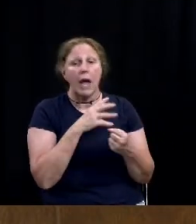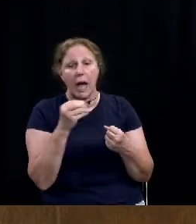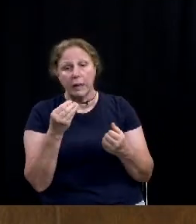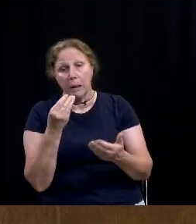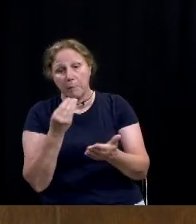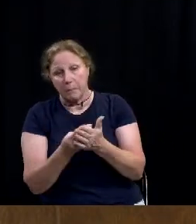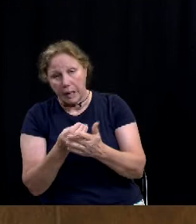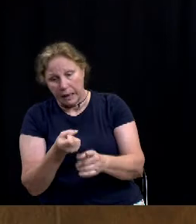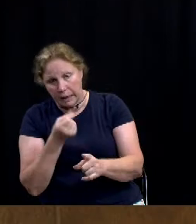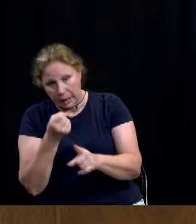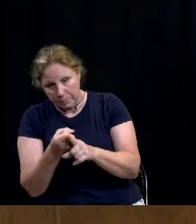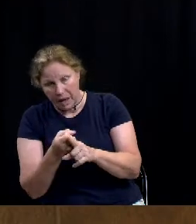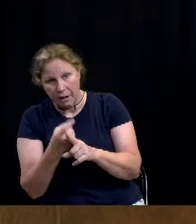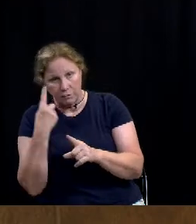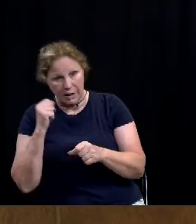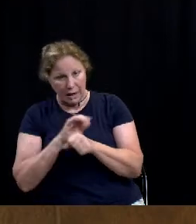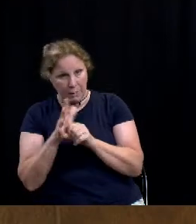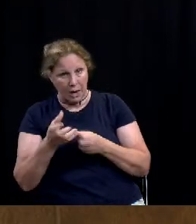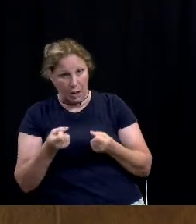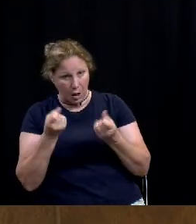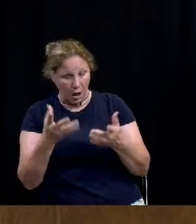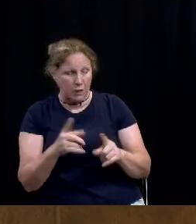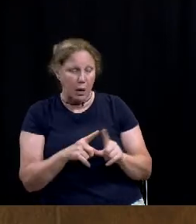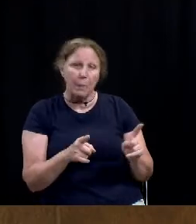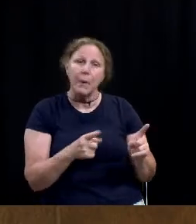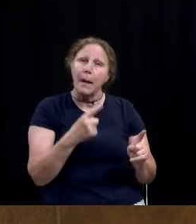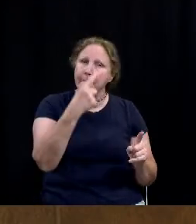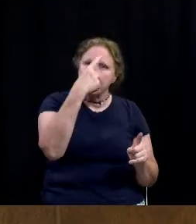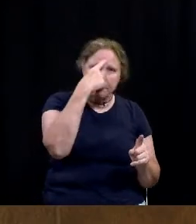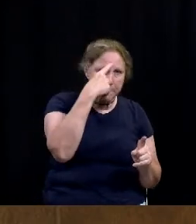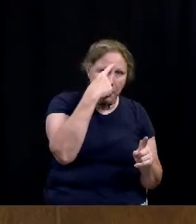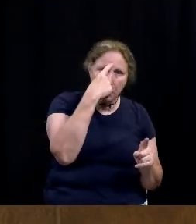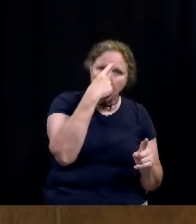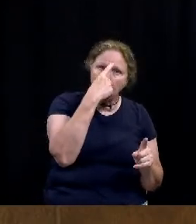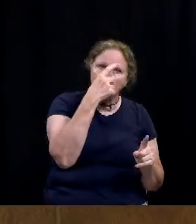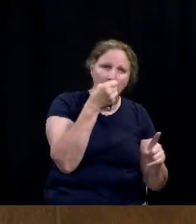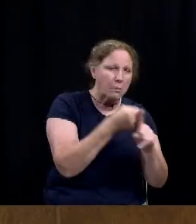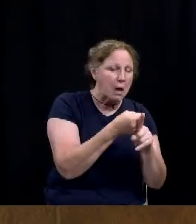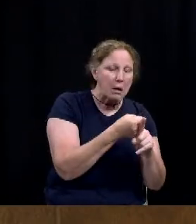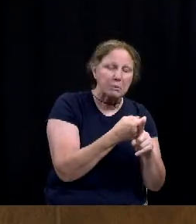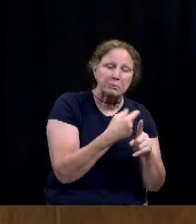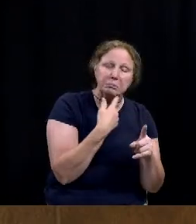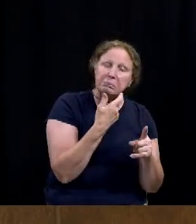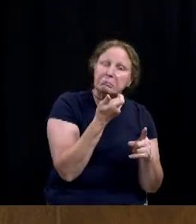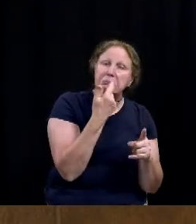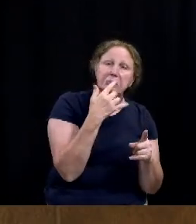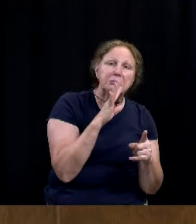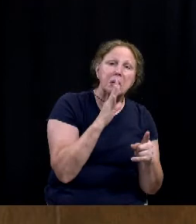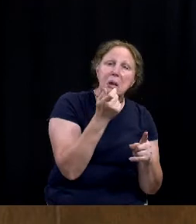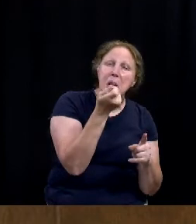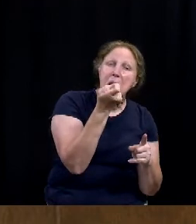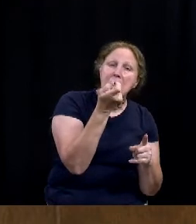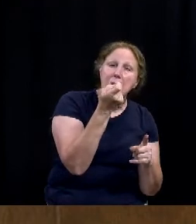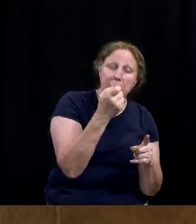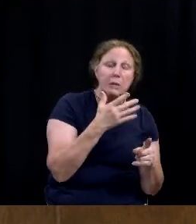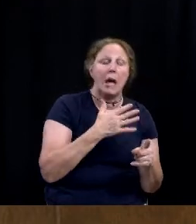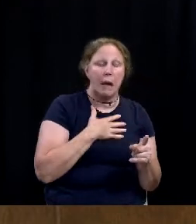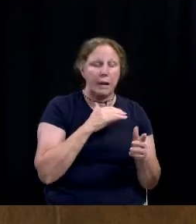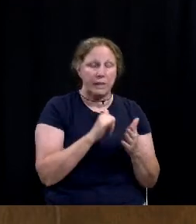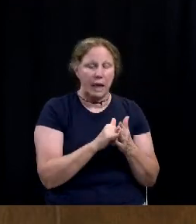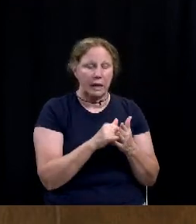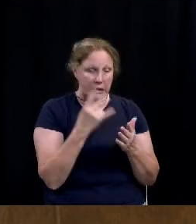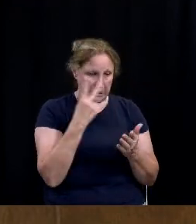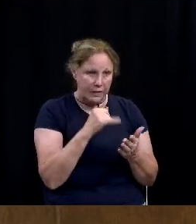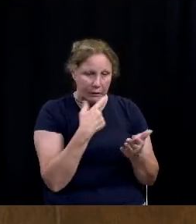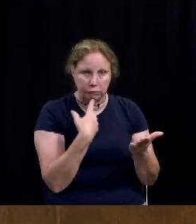very few times do we talk about the mental impact that it has on individuals and I'm glad to see that we are talking about